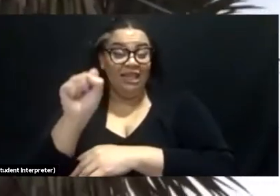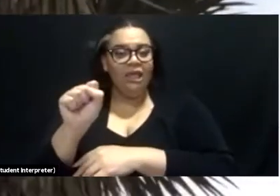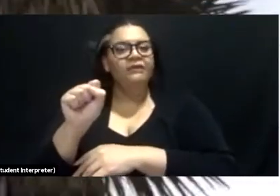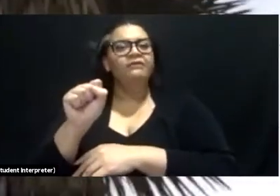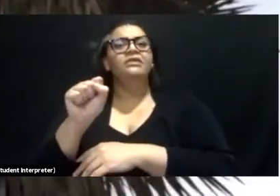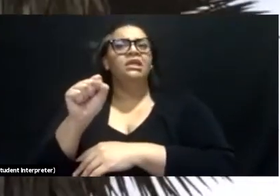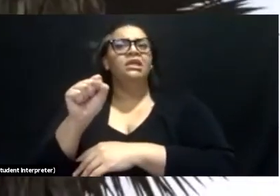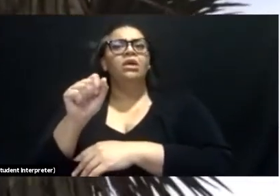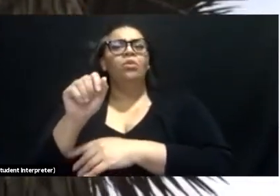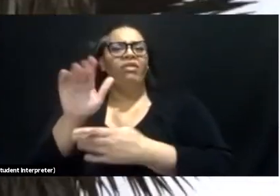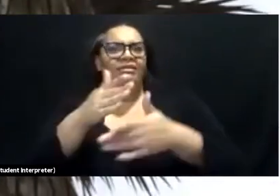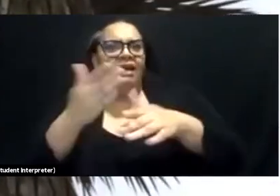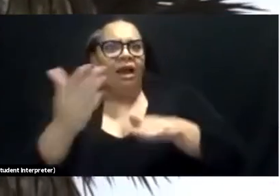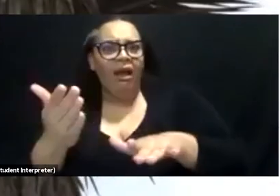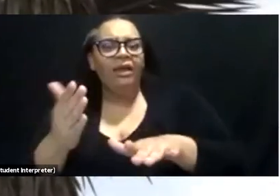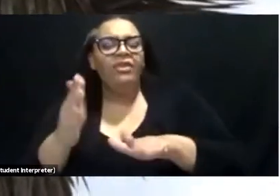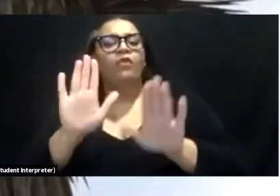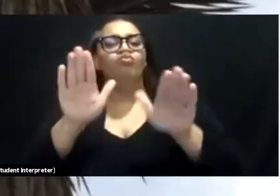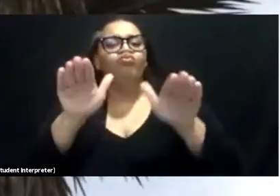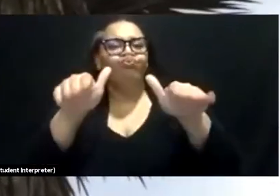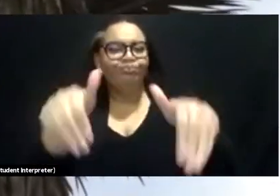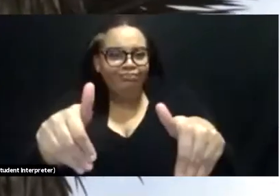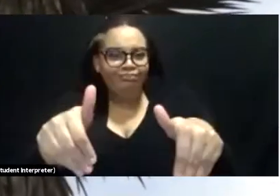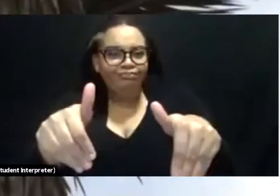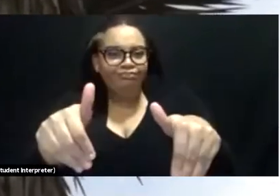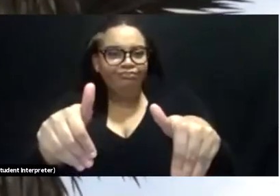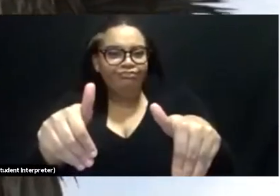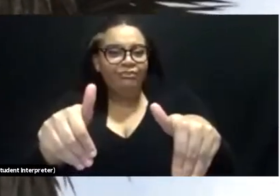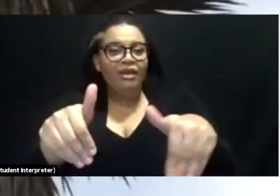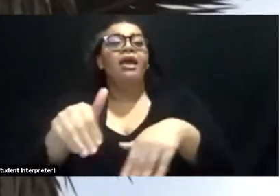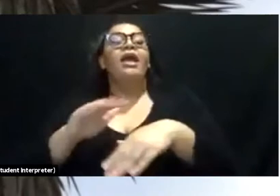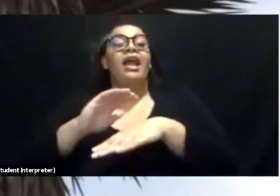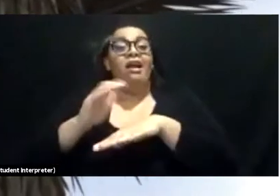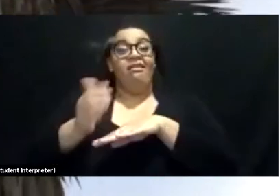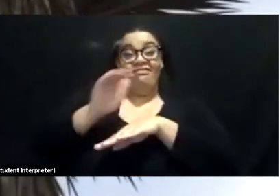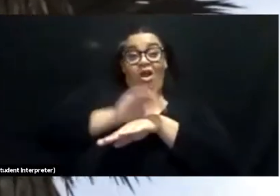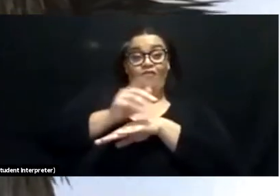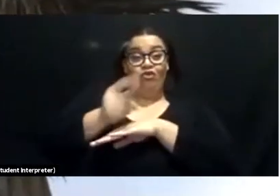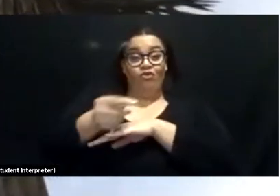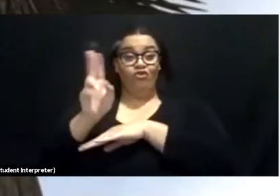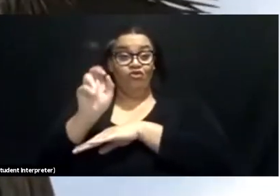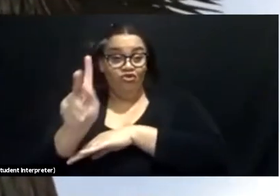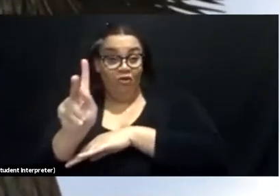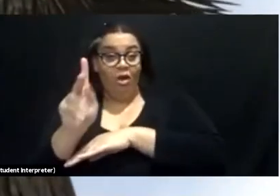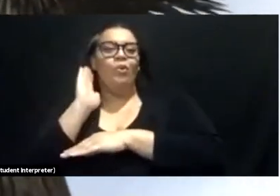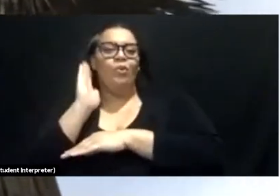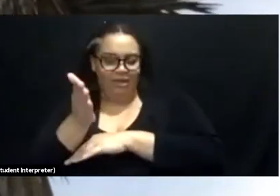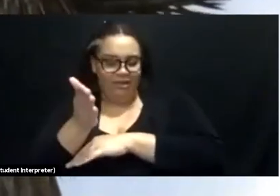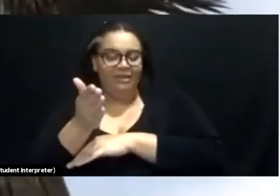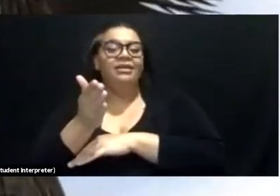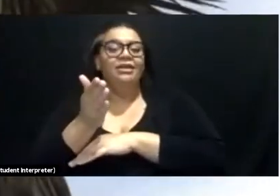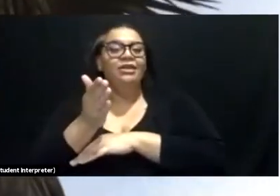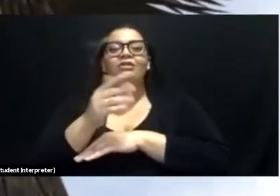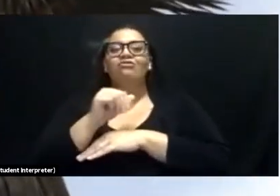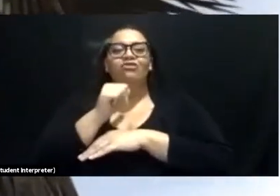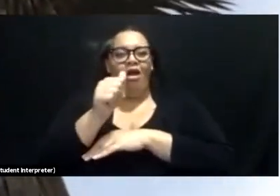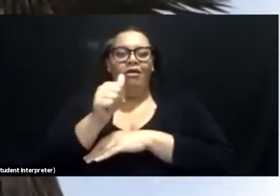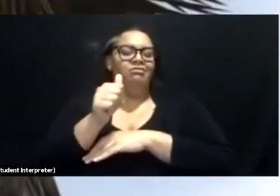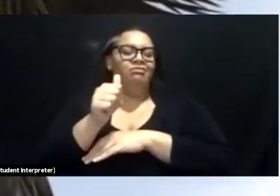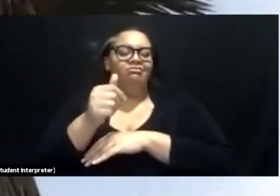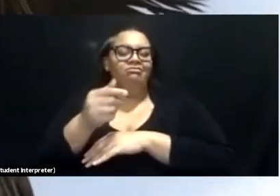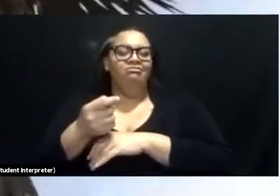fold down, they cover the trunk, and this makes some shade for the plants. So all summer long, when it's